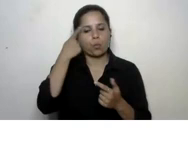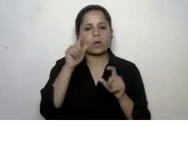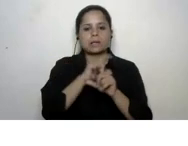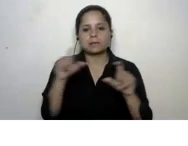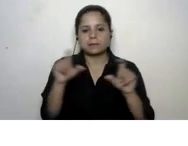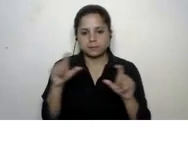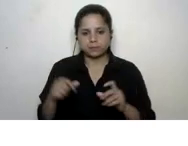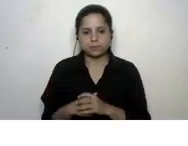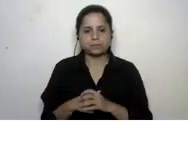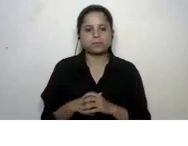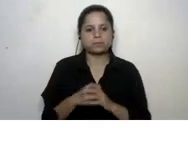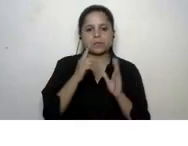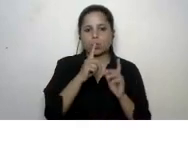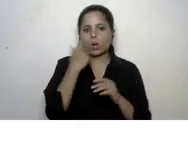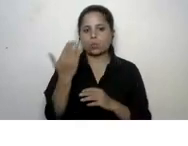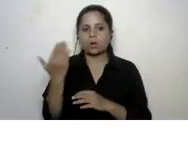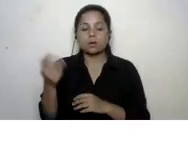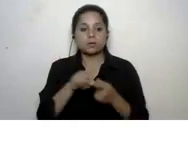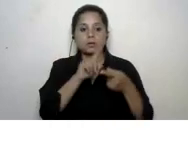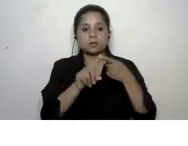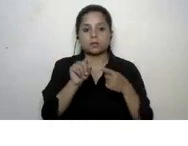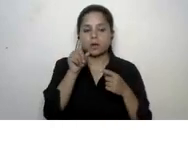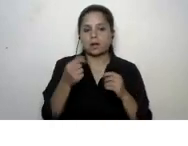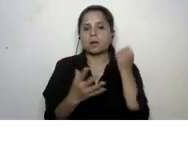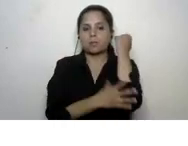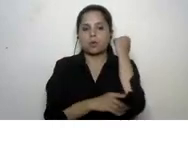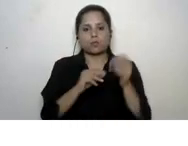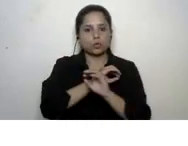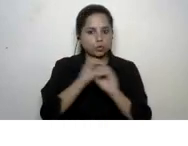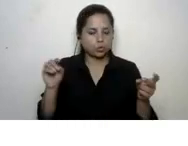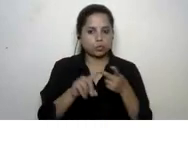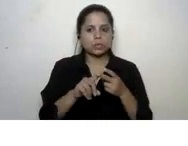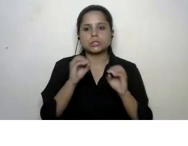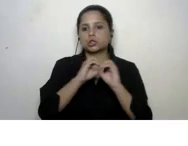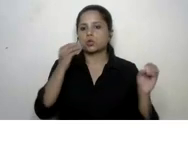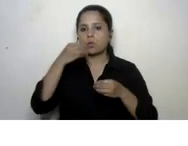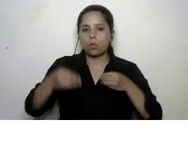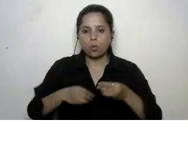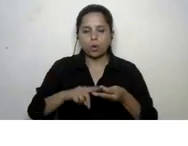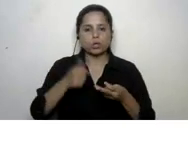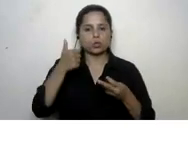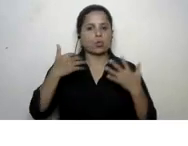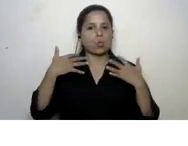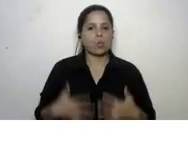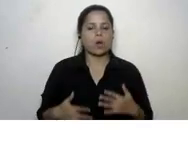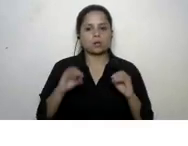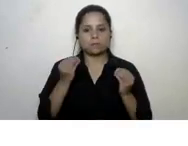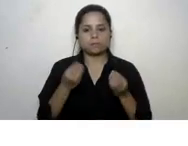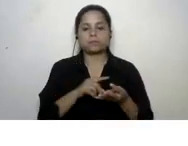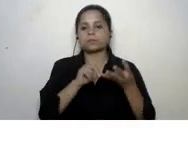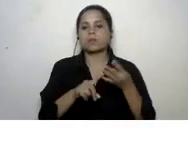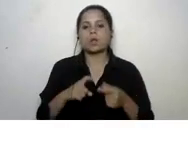in order it starts with no poverty zero hunger good health and well-being quality